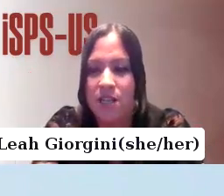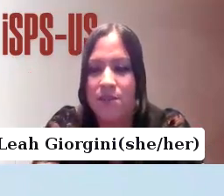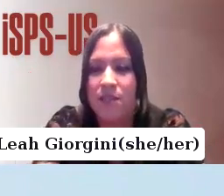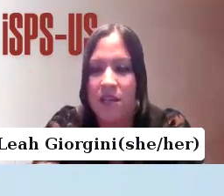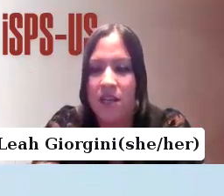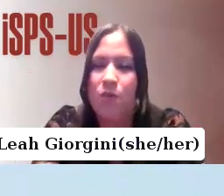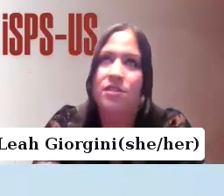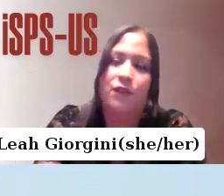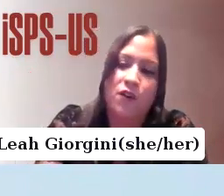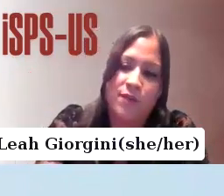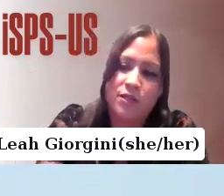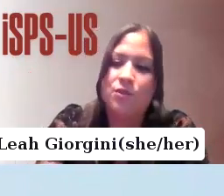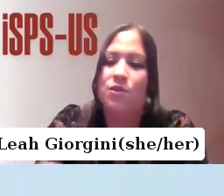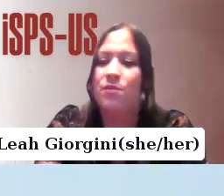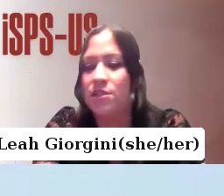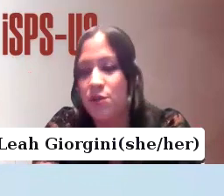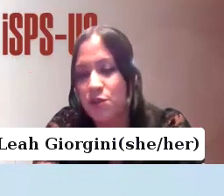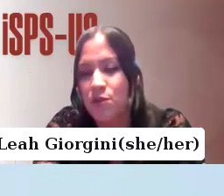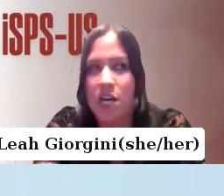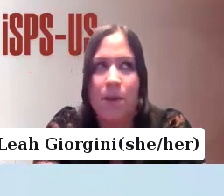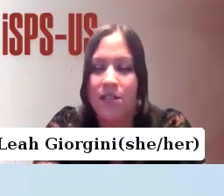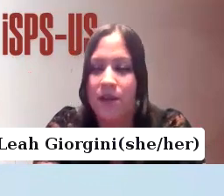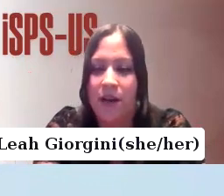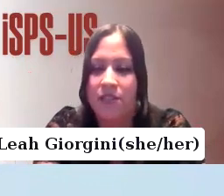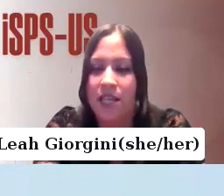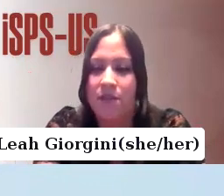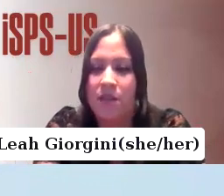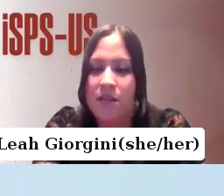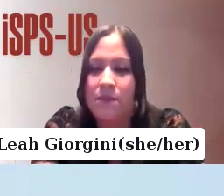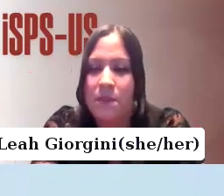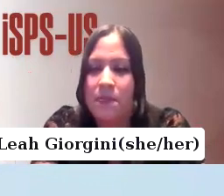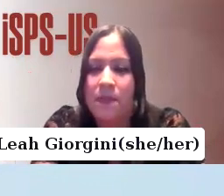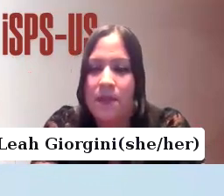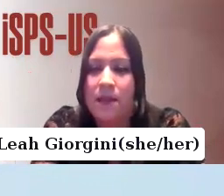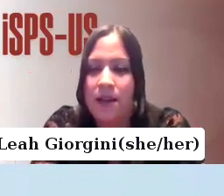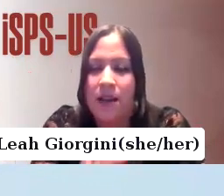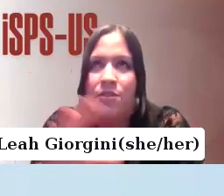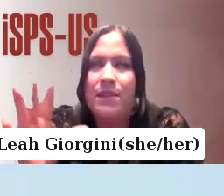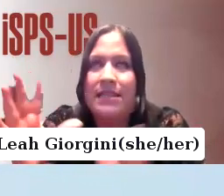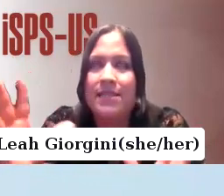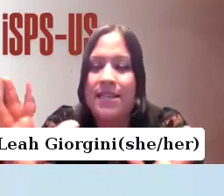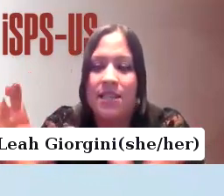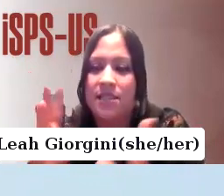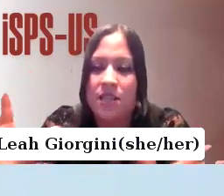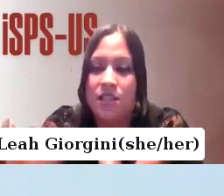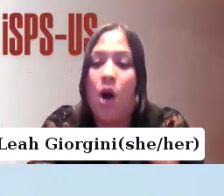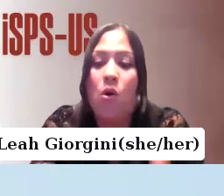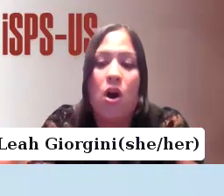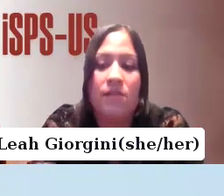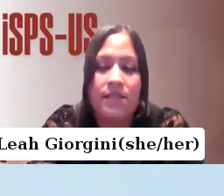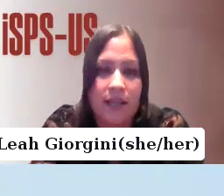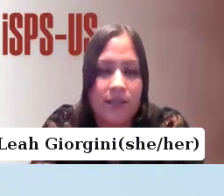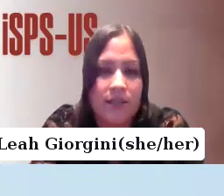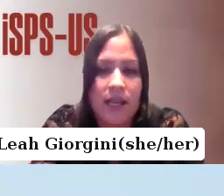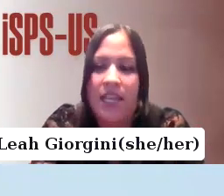relationships it wasn't the fault of my school my social worker my mental health team I was being seen in this in this